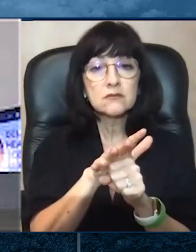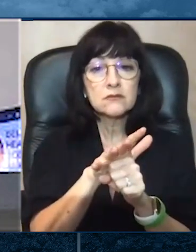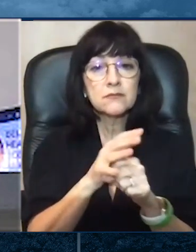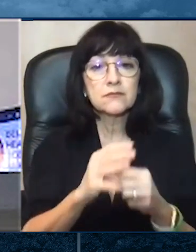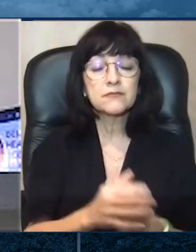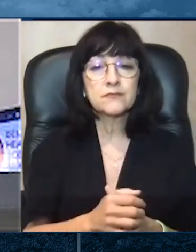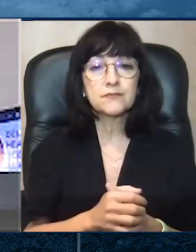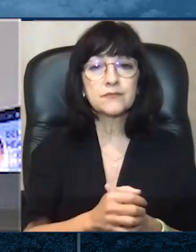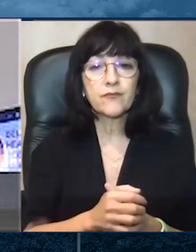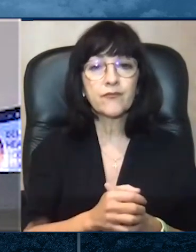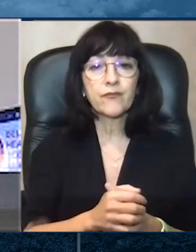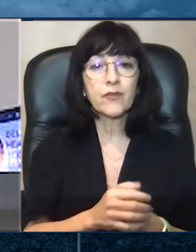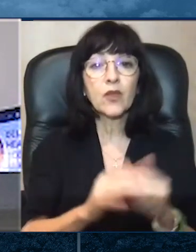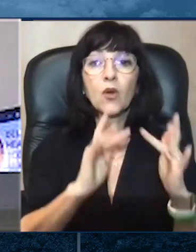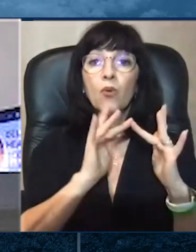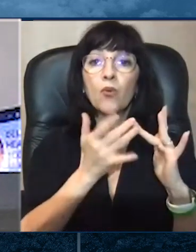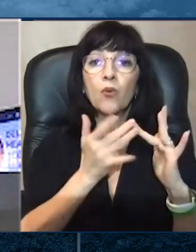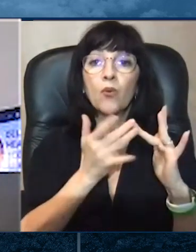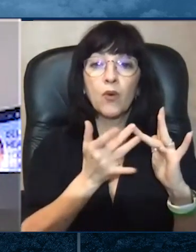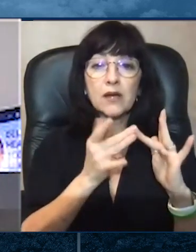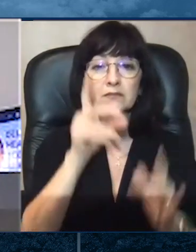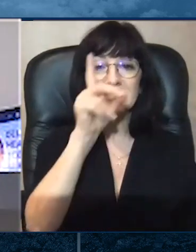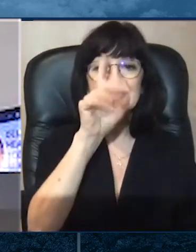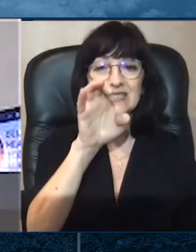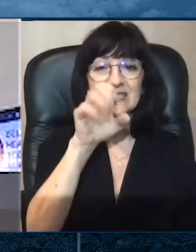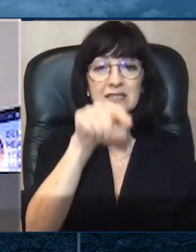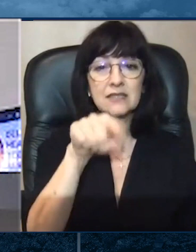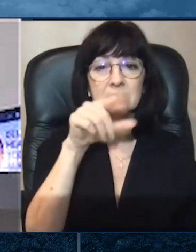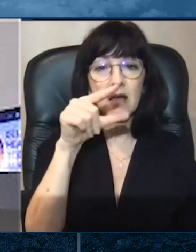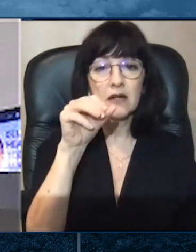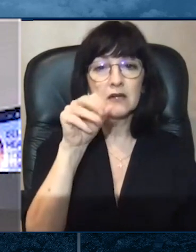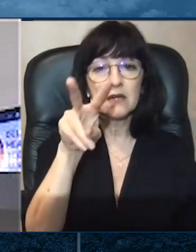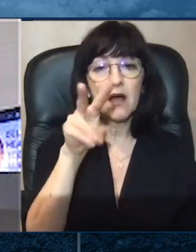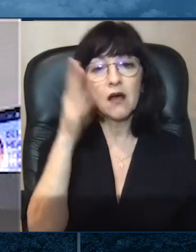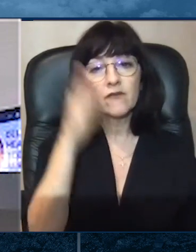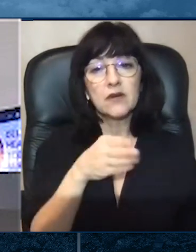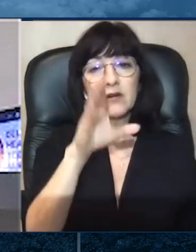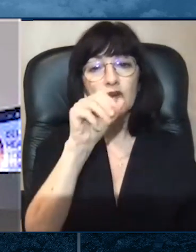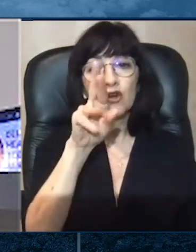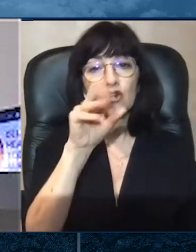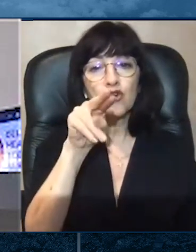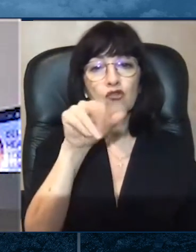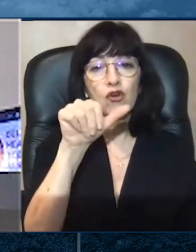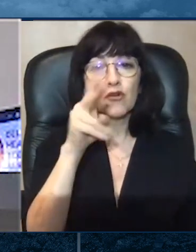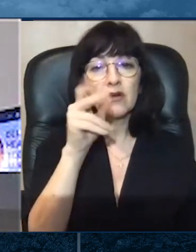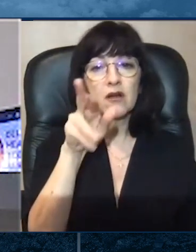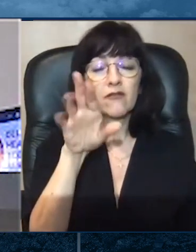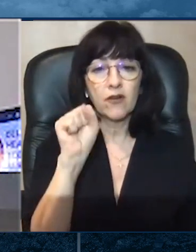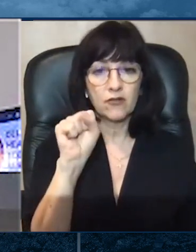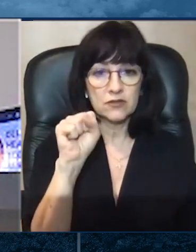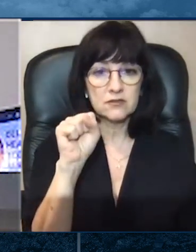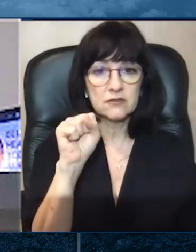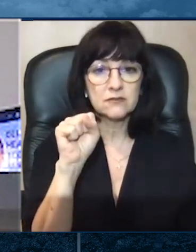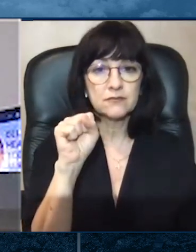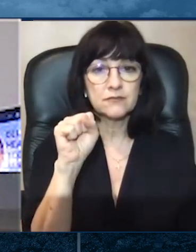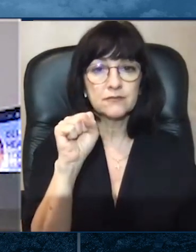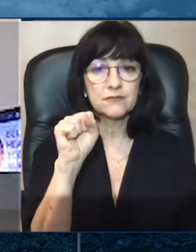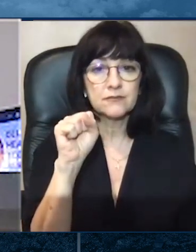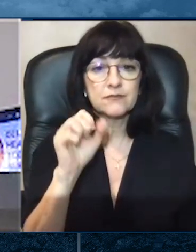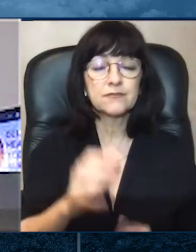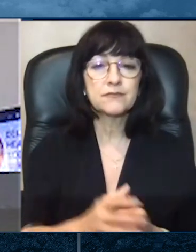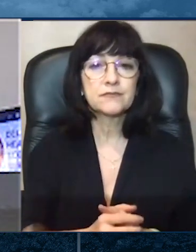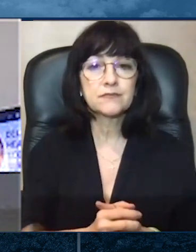.gov backslash coronavirus. Lo siento, en español. Muchas gracias. Y ahora presento a la señora